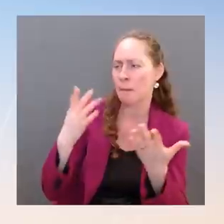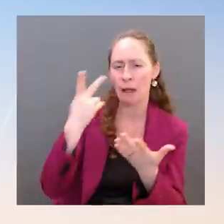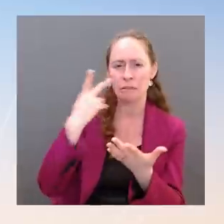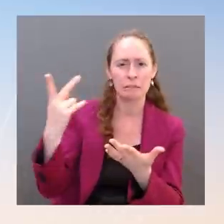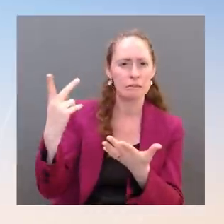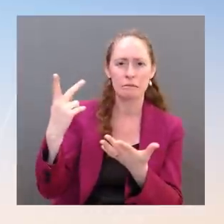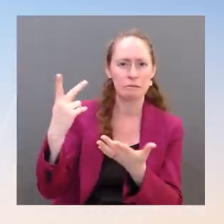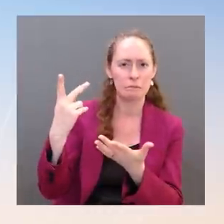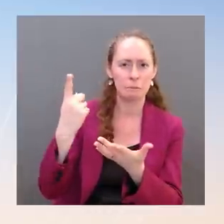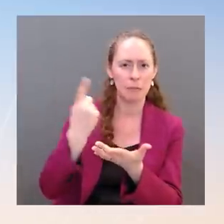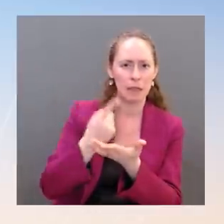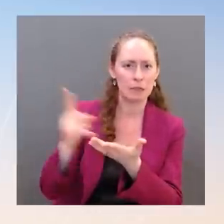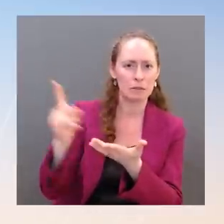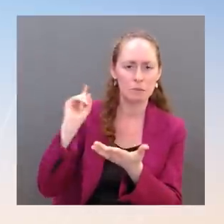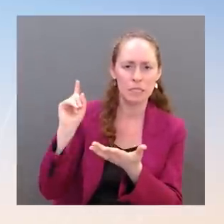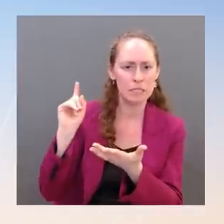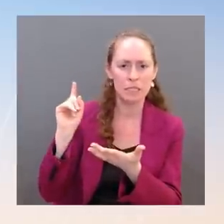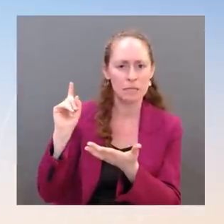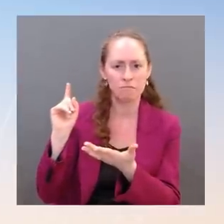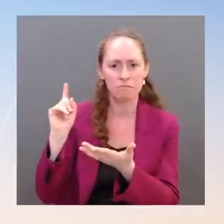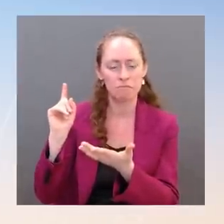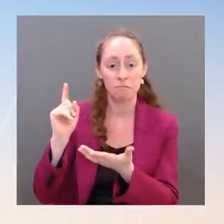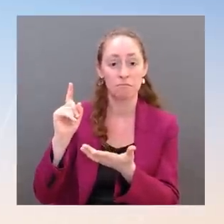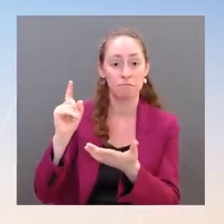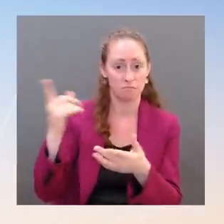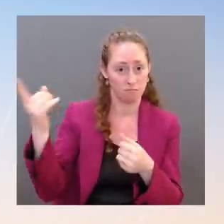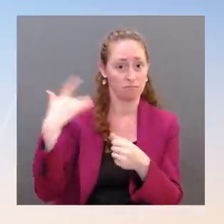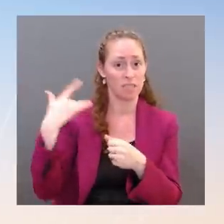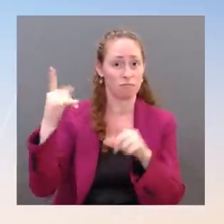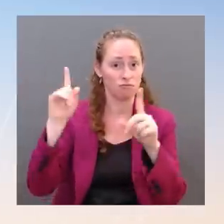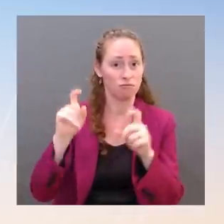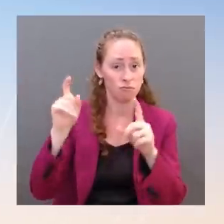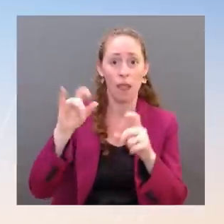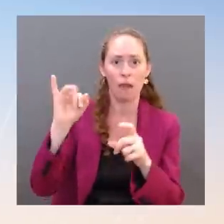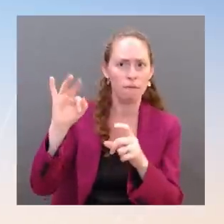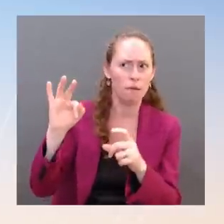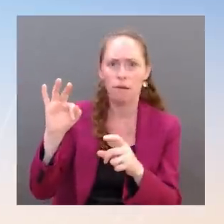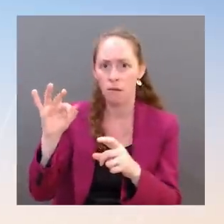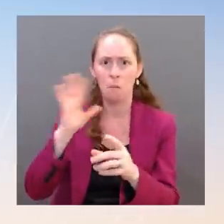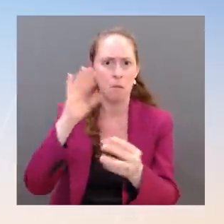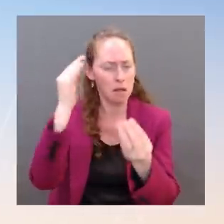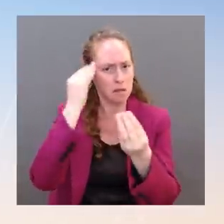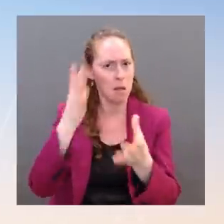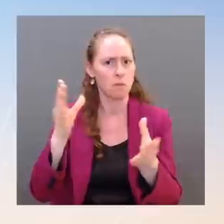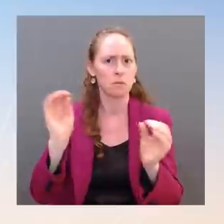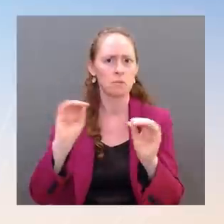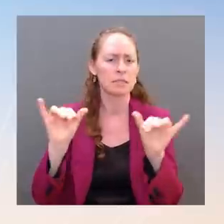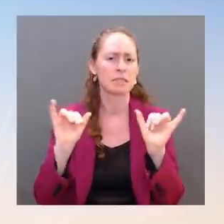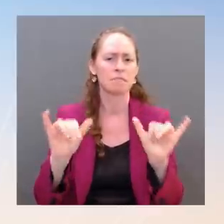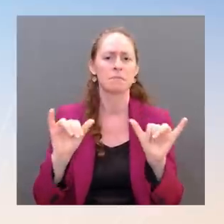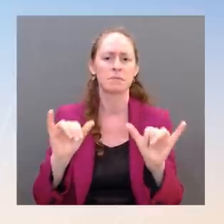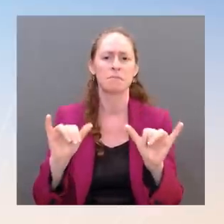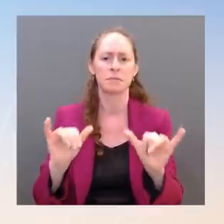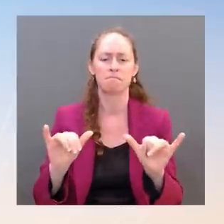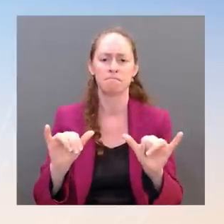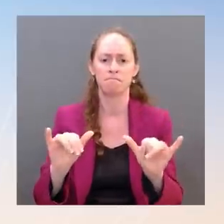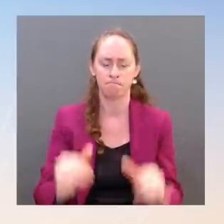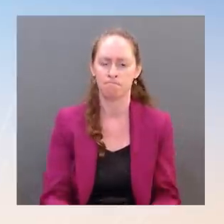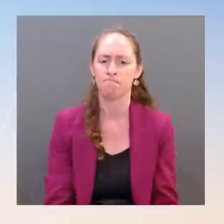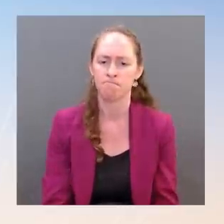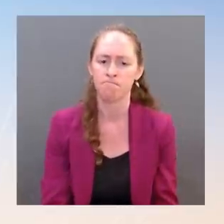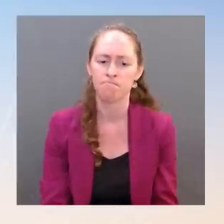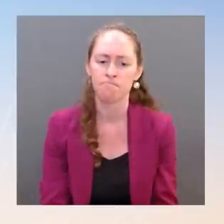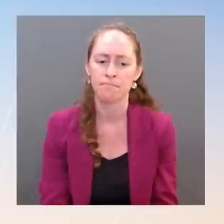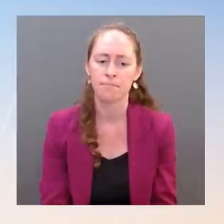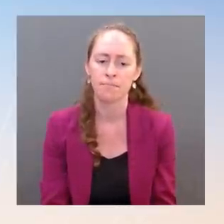contact, we let all of you know, but his cadence has not changed. I don't have when he last tested. The And then one final question on the church